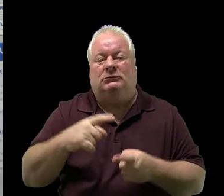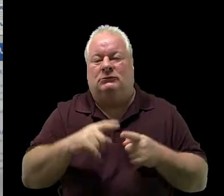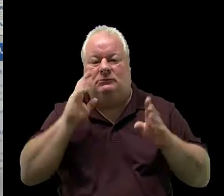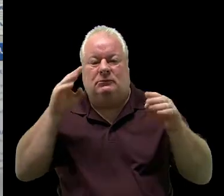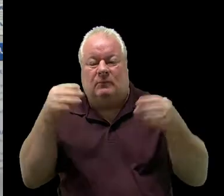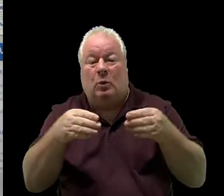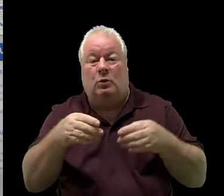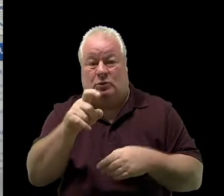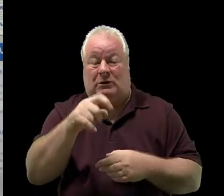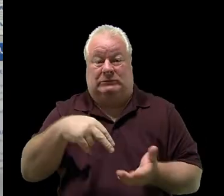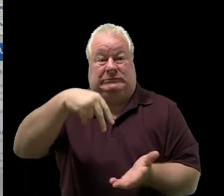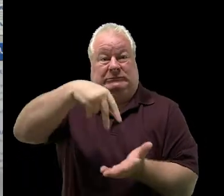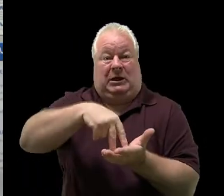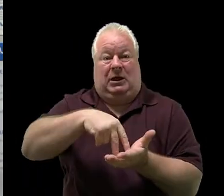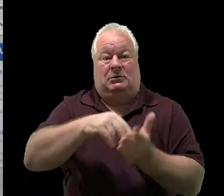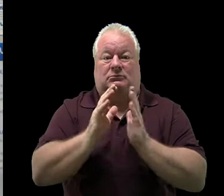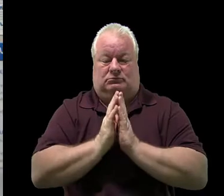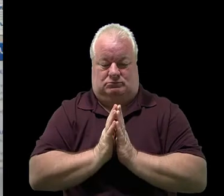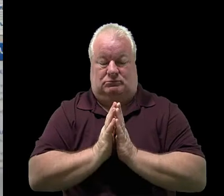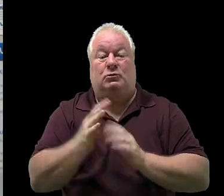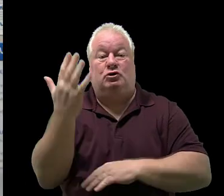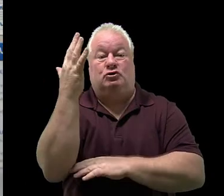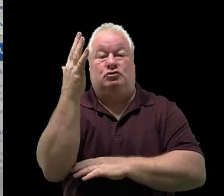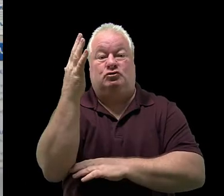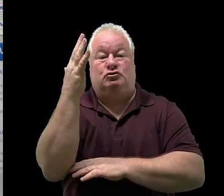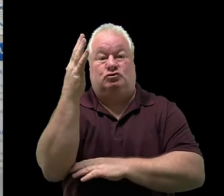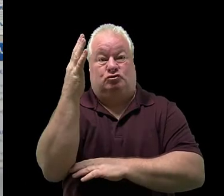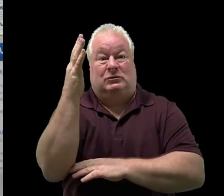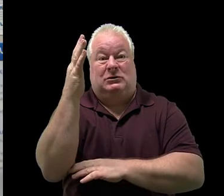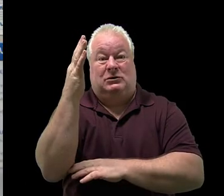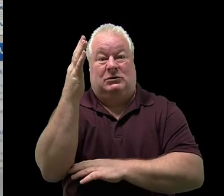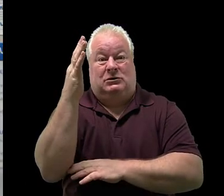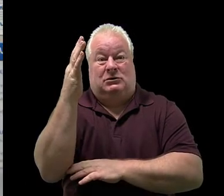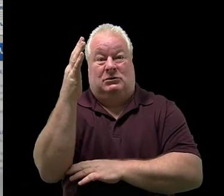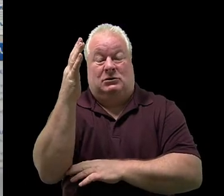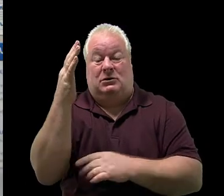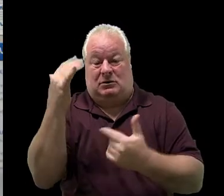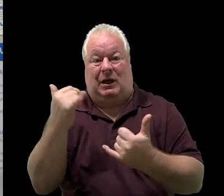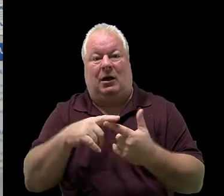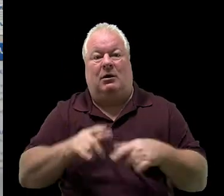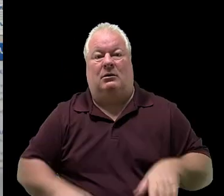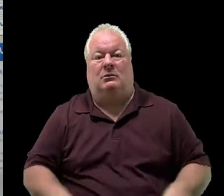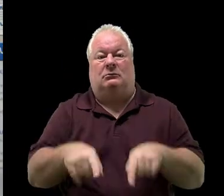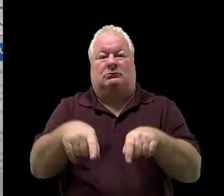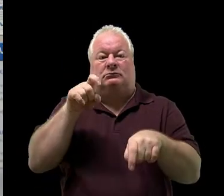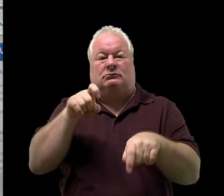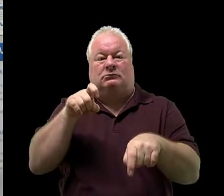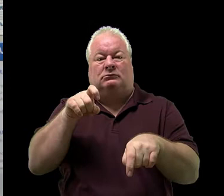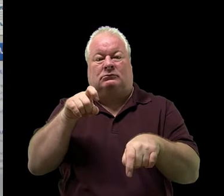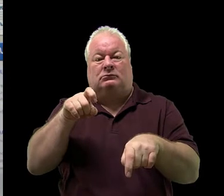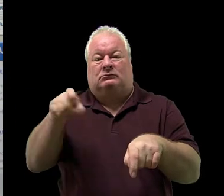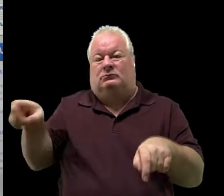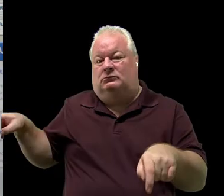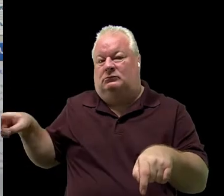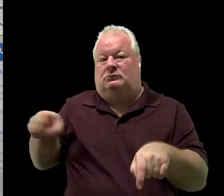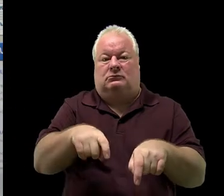stand, do the tree pose, and now the knee pose. So